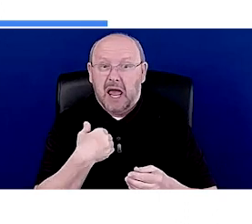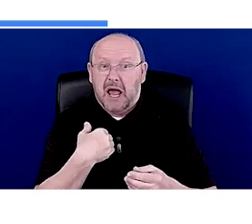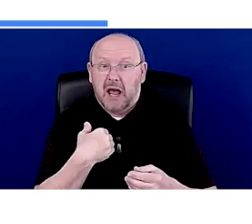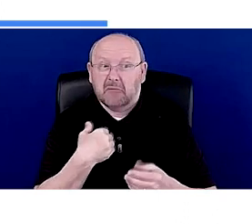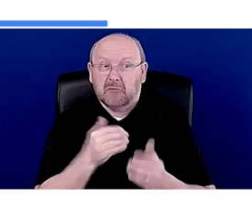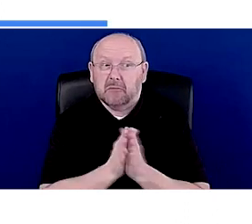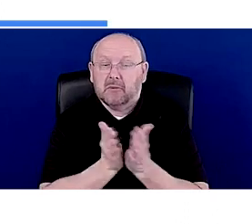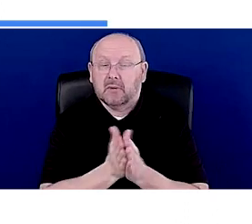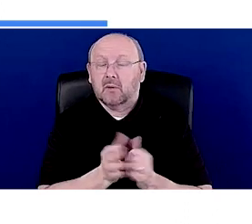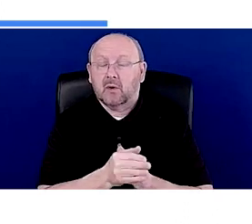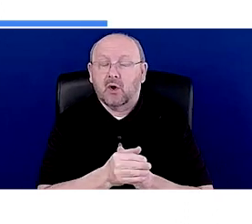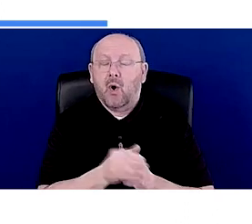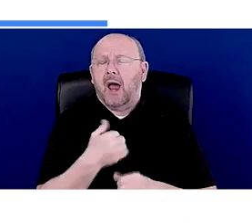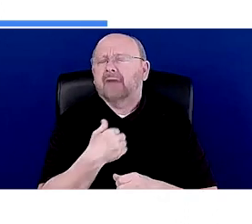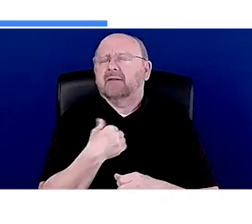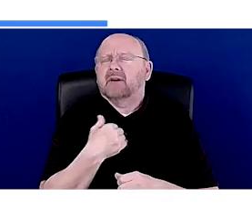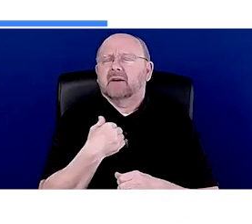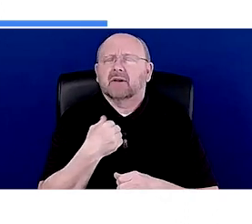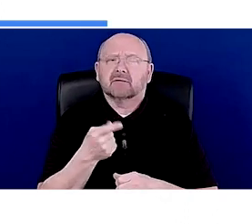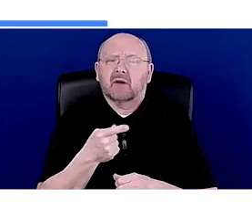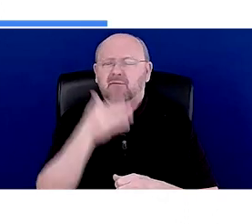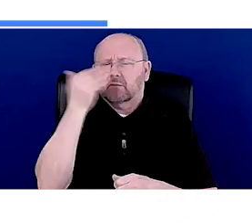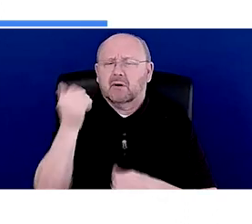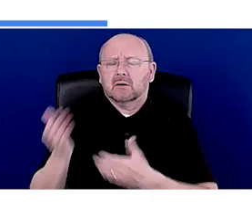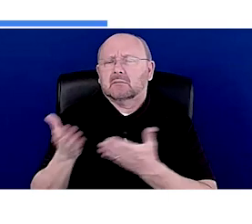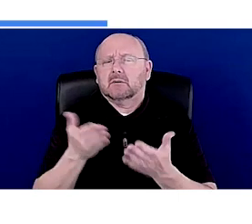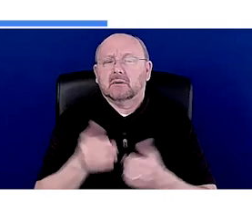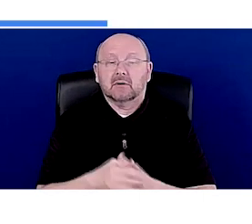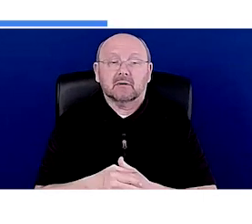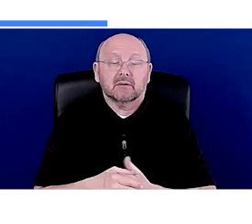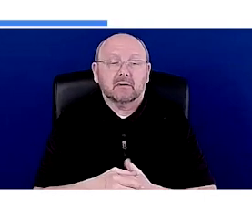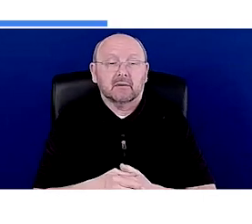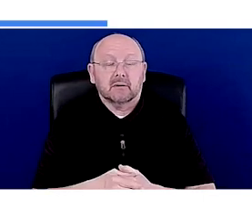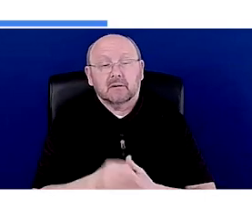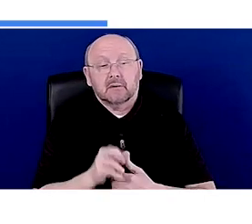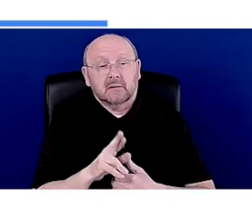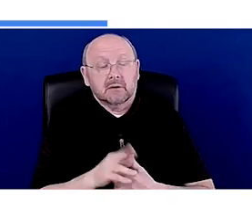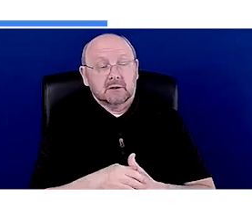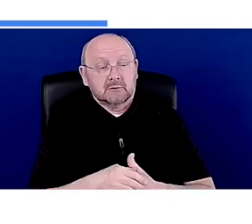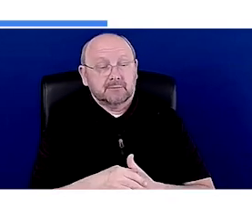having the textbook. They might say, oh yeah, I have it. I forgot it. Um, or they'll, um,